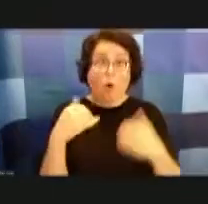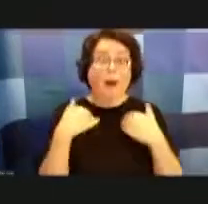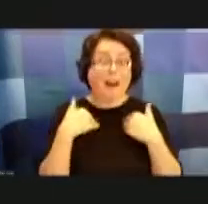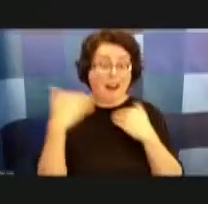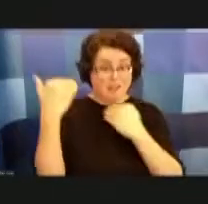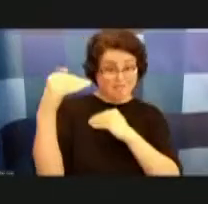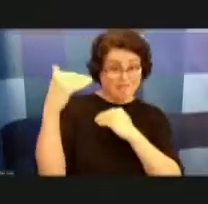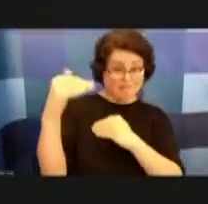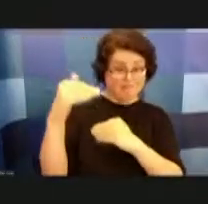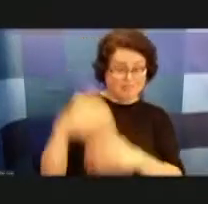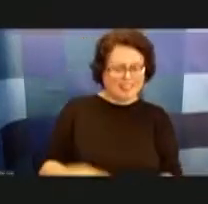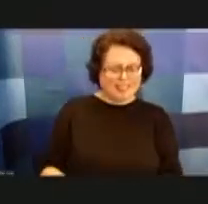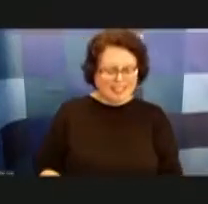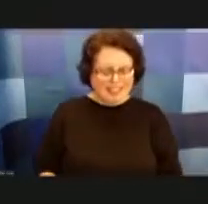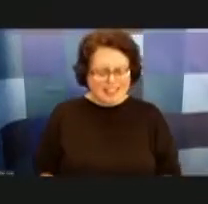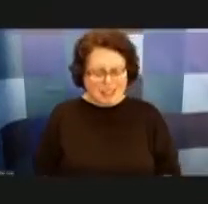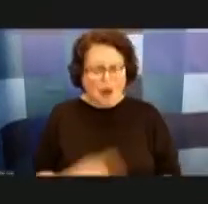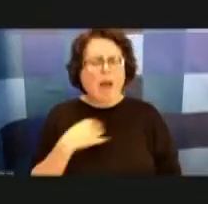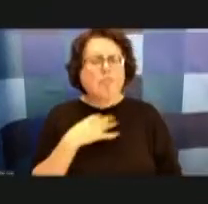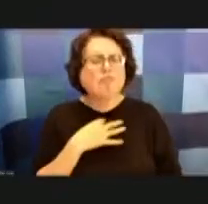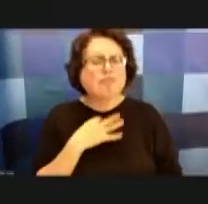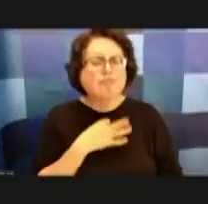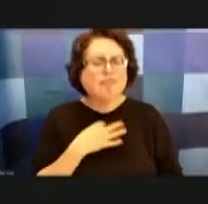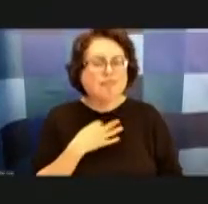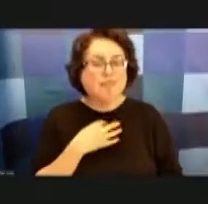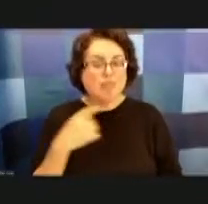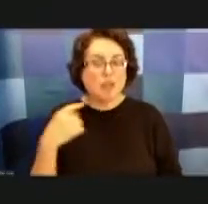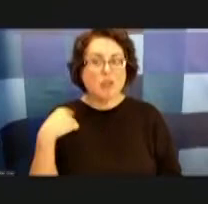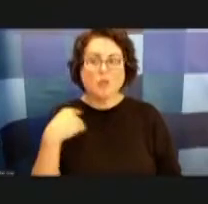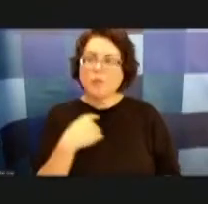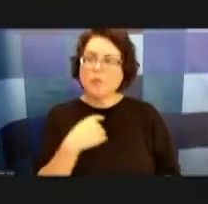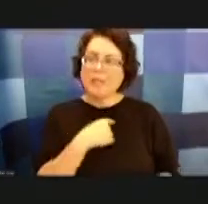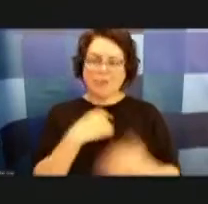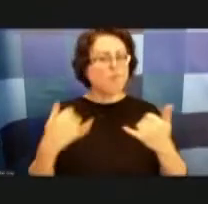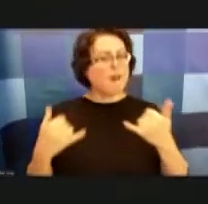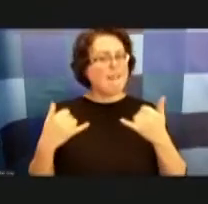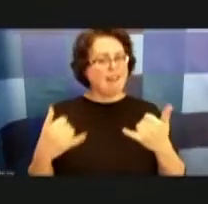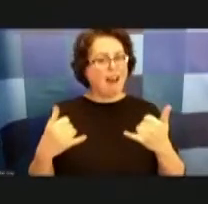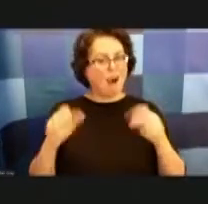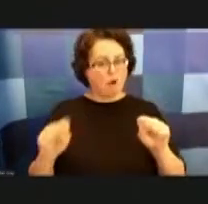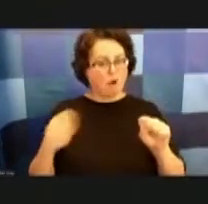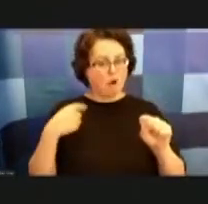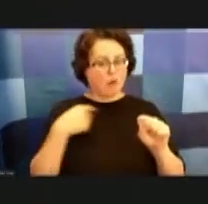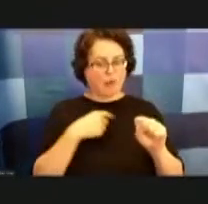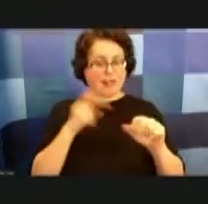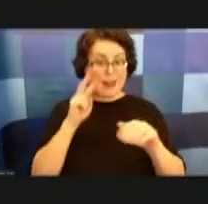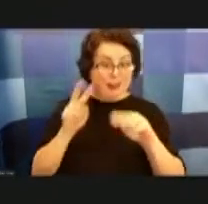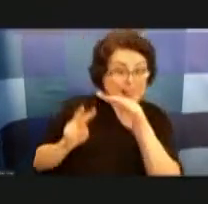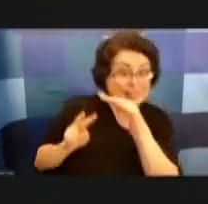place right now where there can be some sort of anticipation or proactive